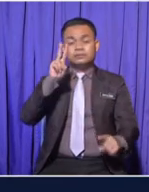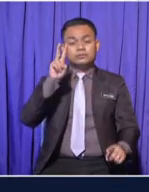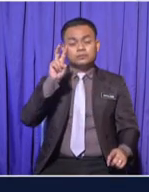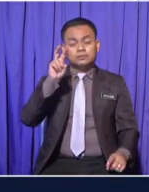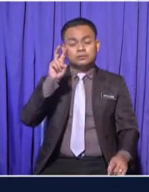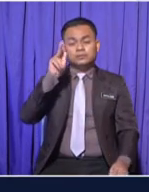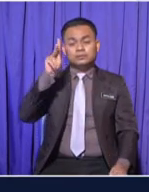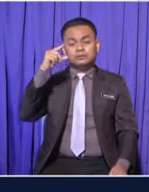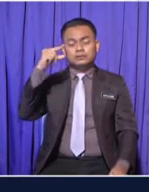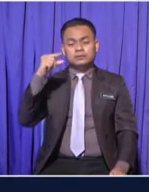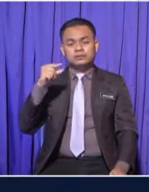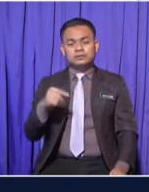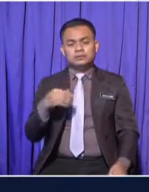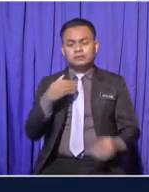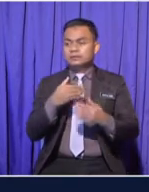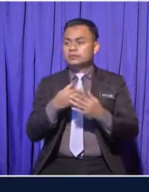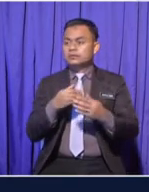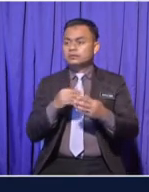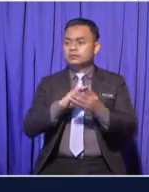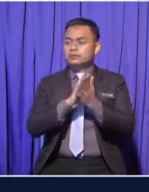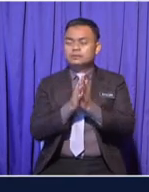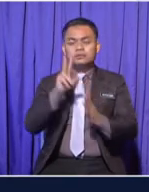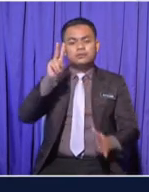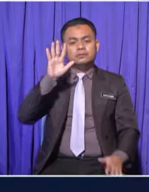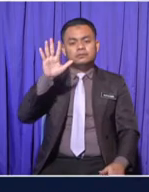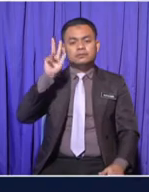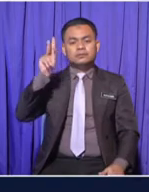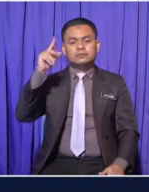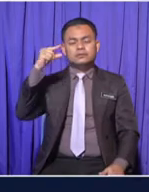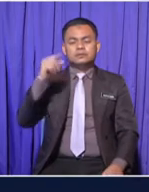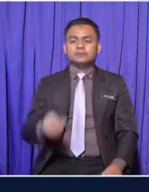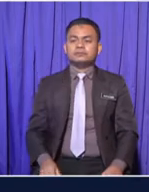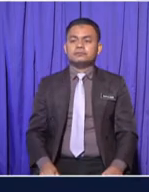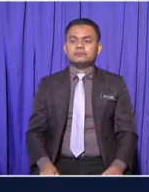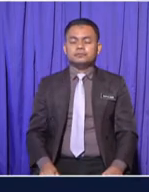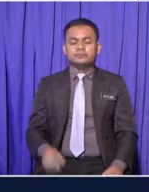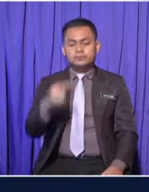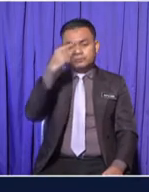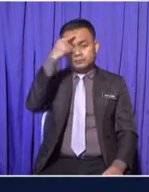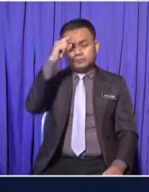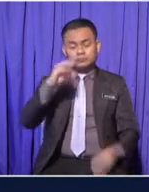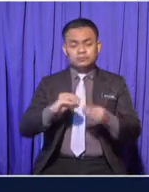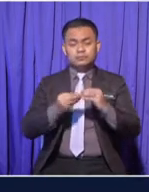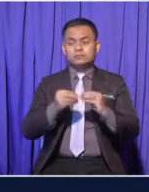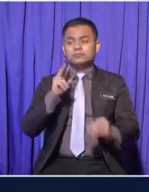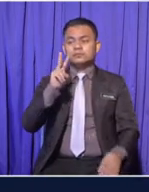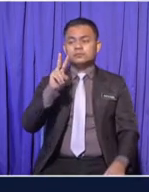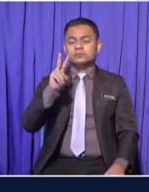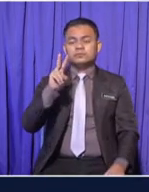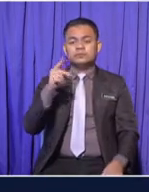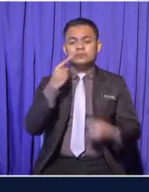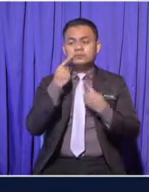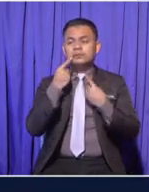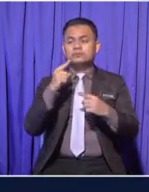to 25 kilograms For number 2 The answer is